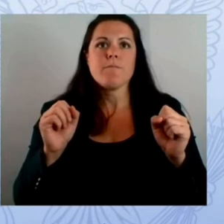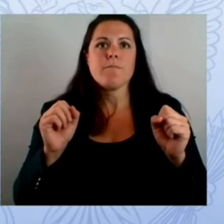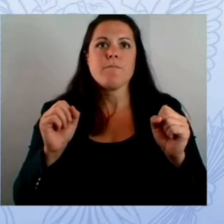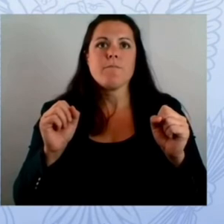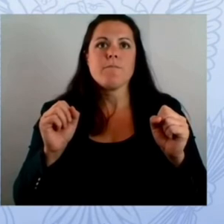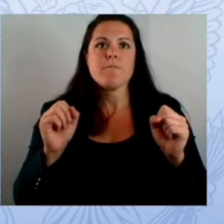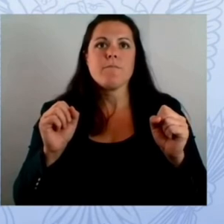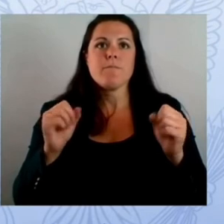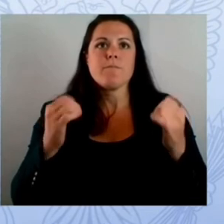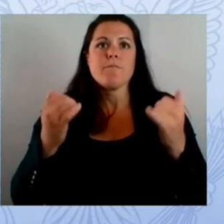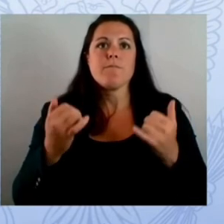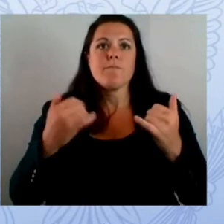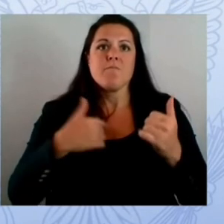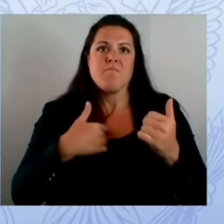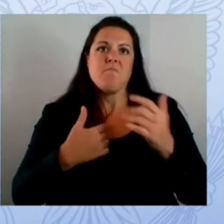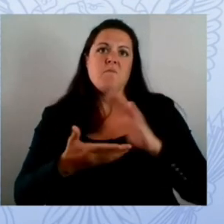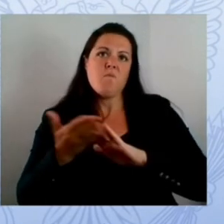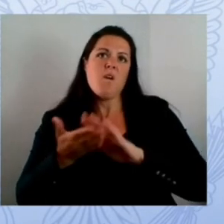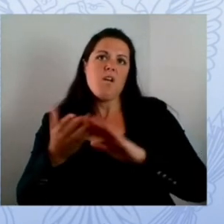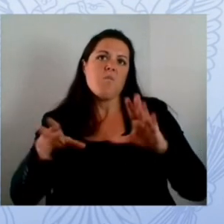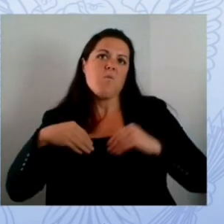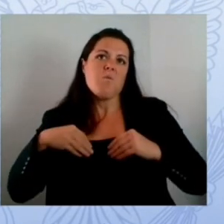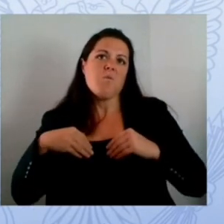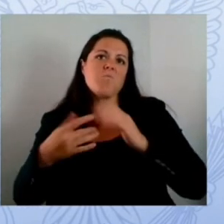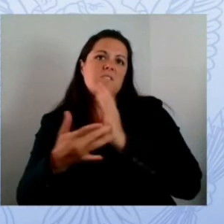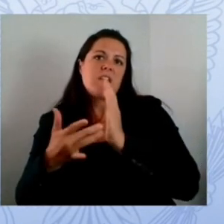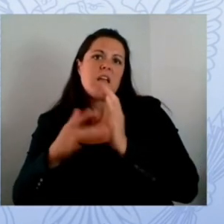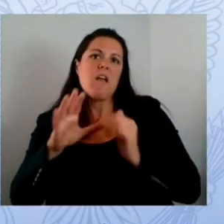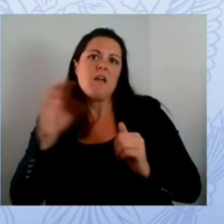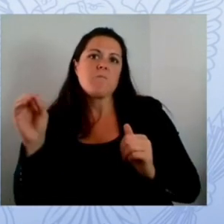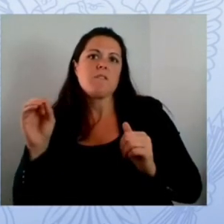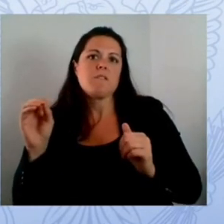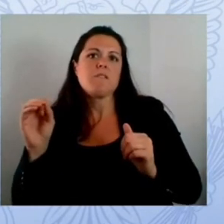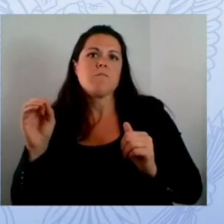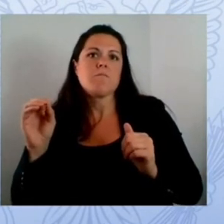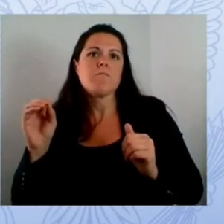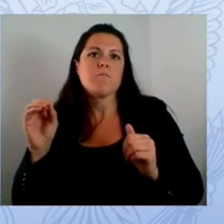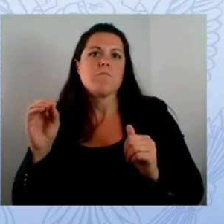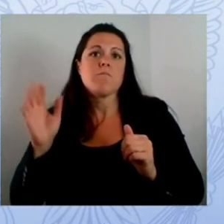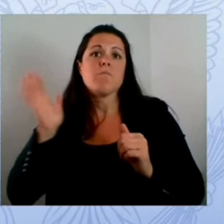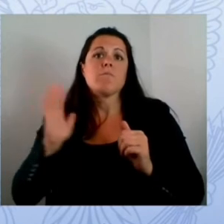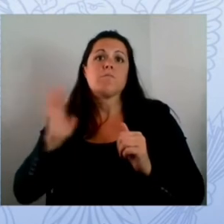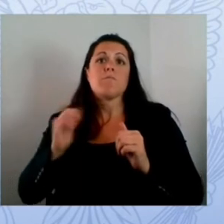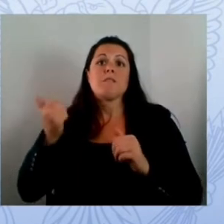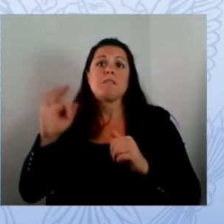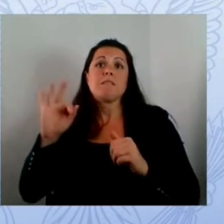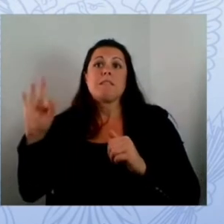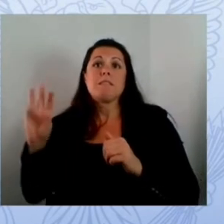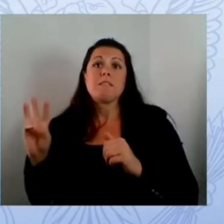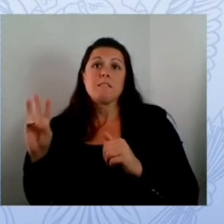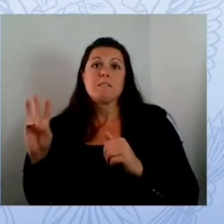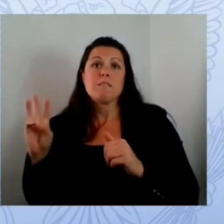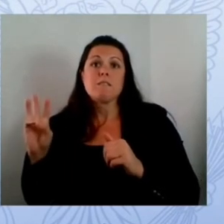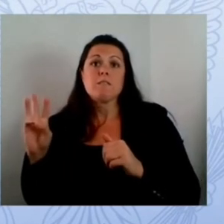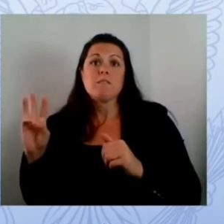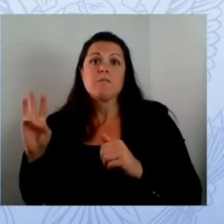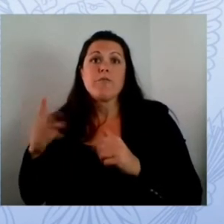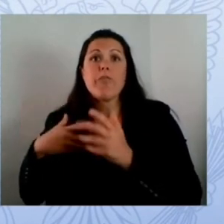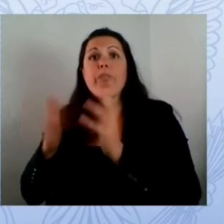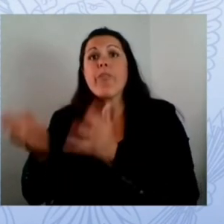let's go back to 1996. that's when i tied up my parents phone line by spending all day connecting to aol maybe you did too